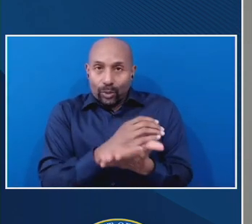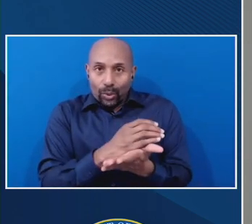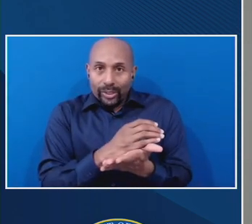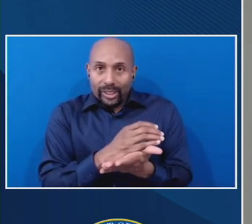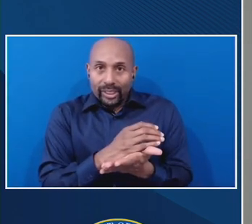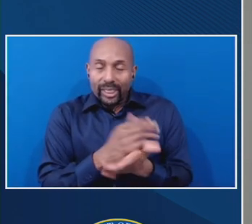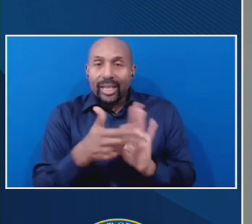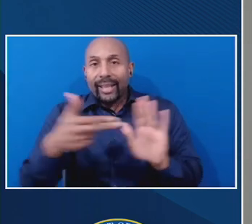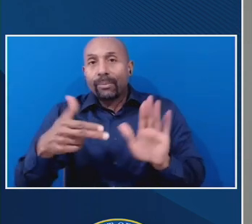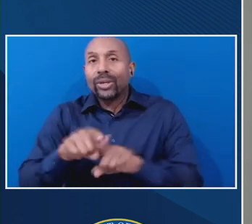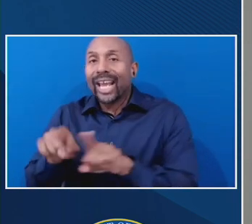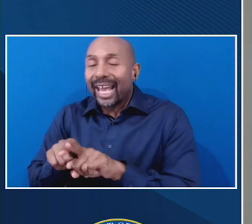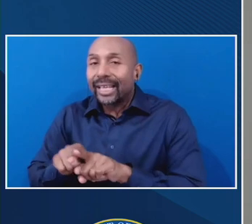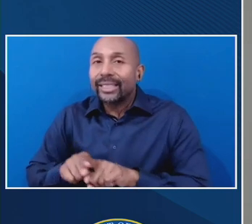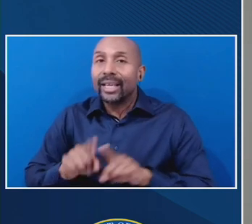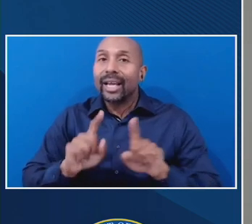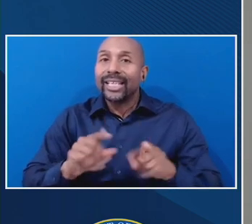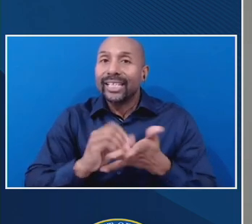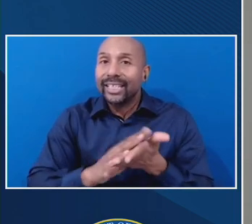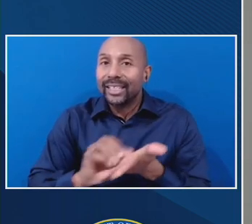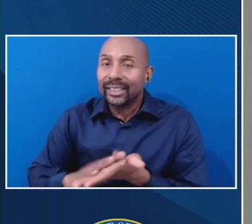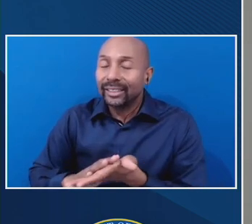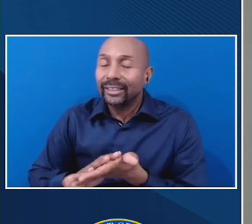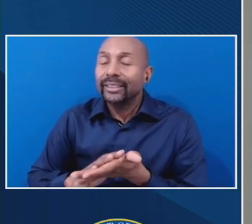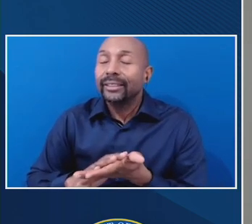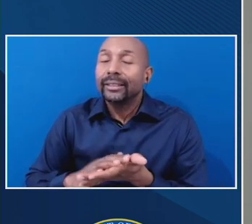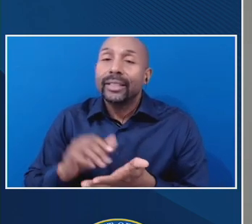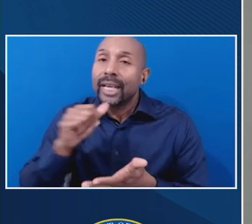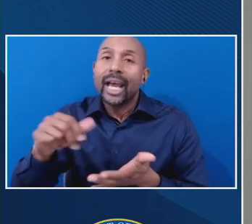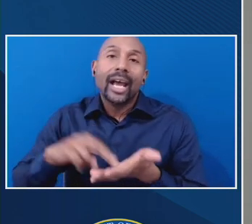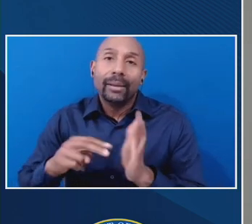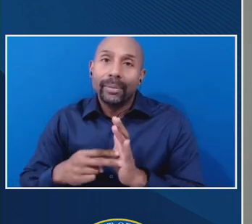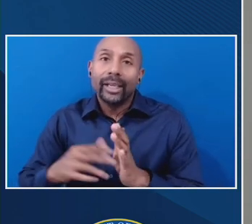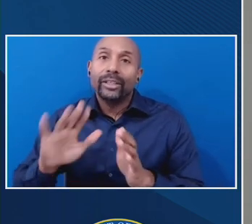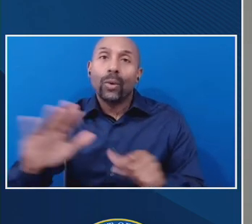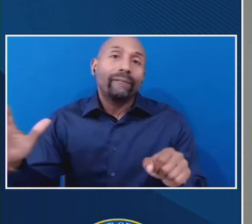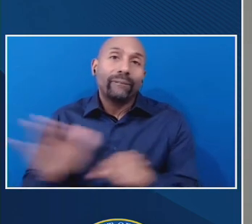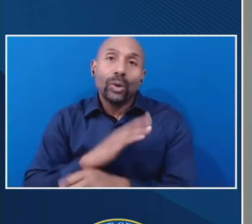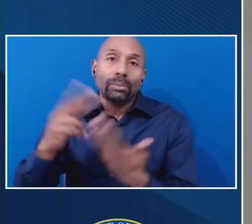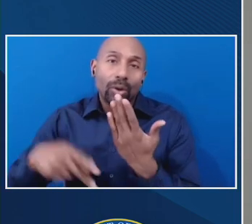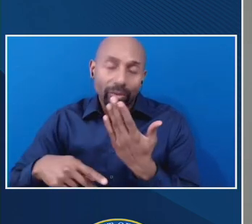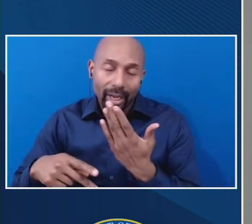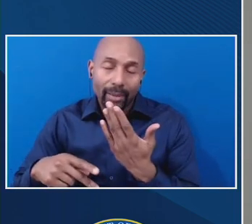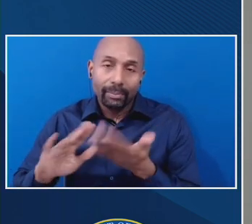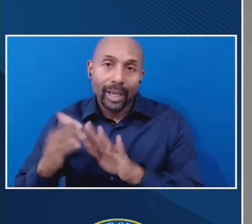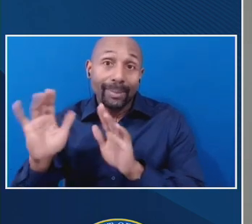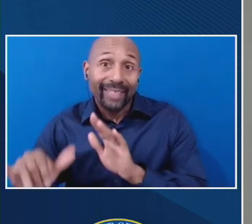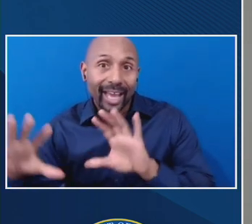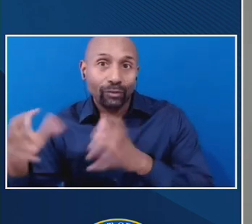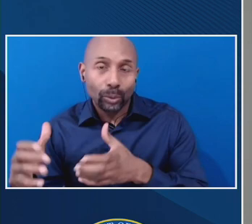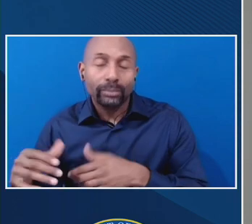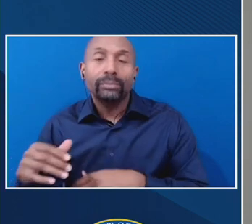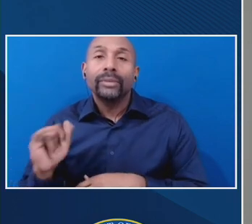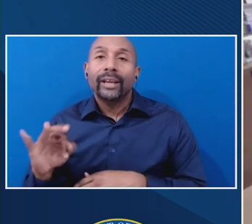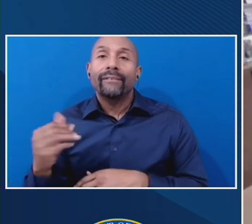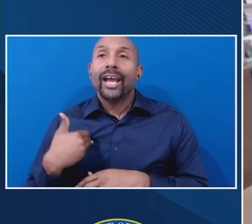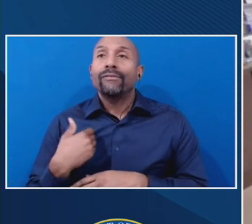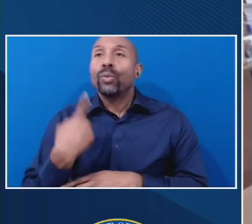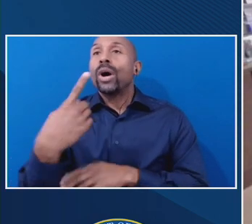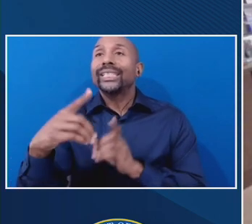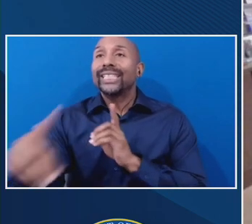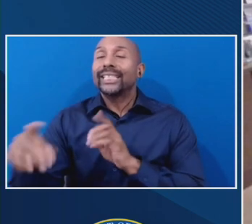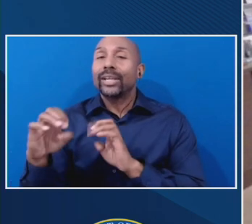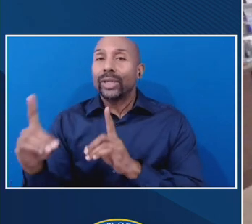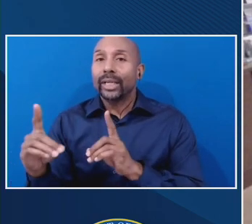um, an entire program. It wouldn't make your entire program attendance taking if you had, for example, one, uh, distance education course. And it would be